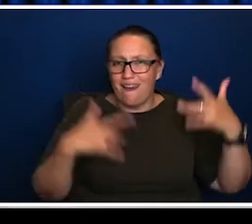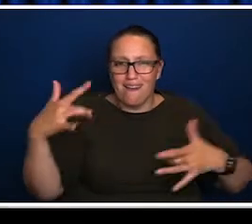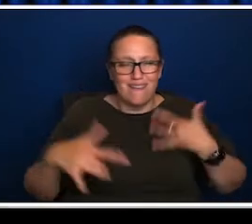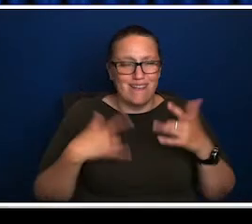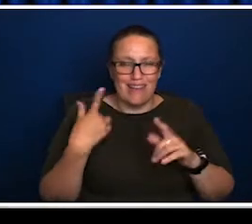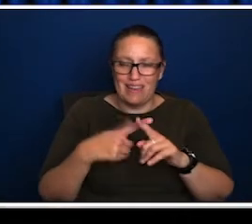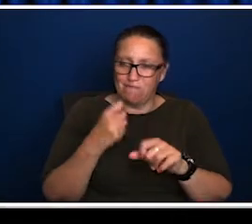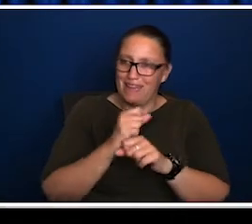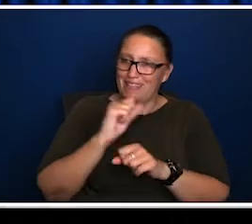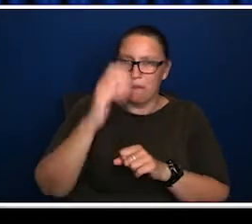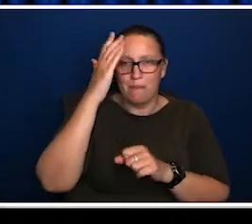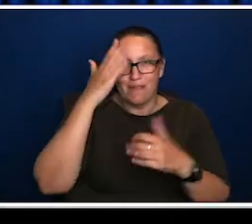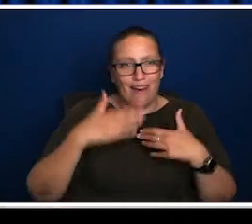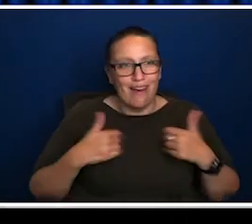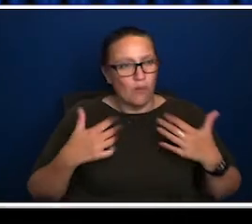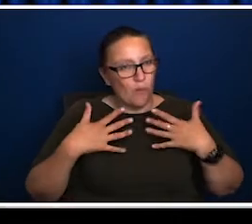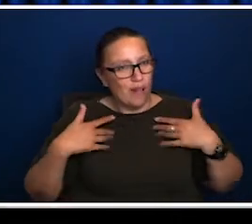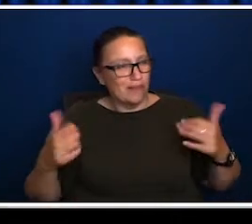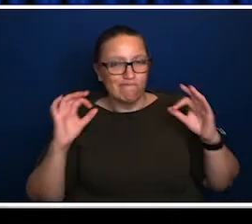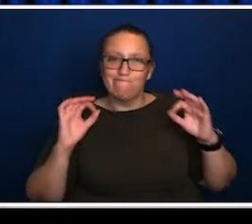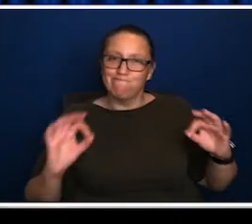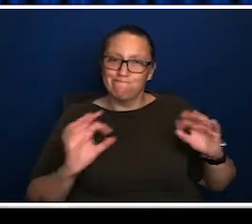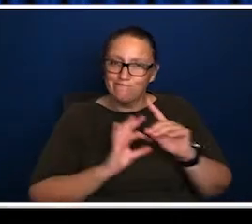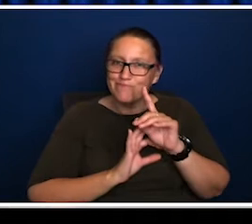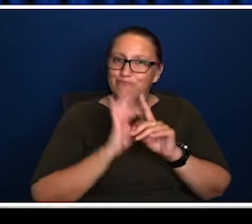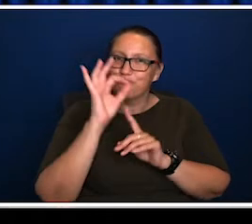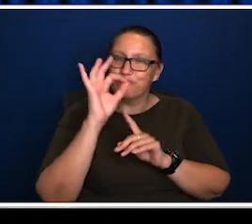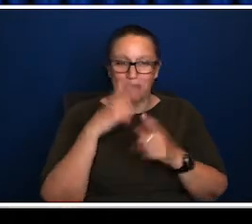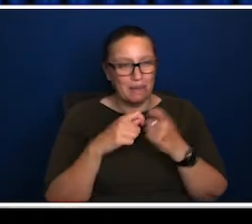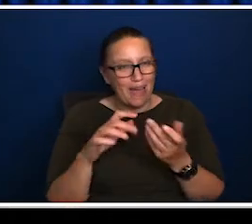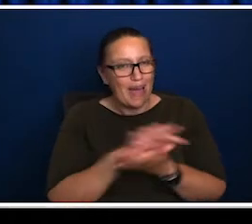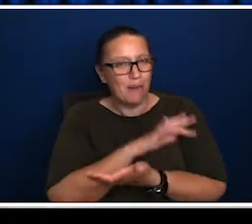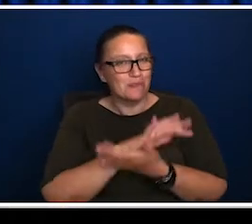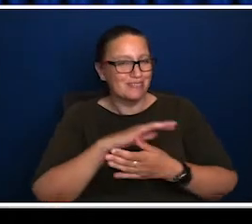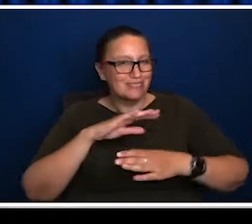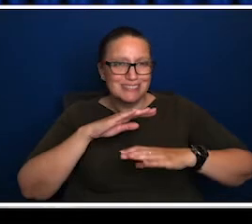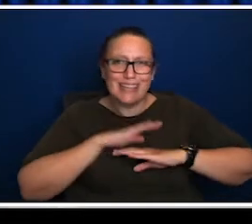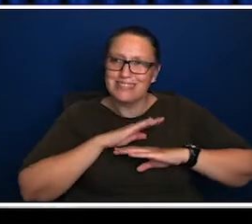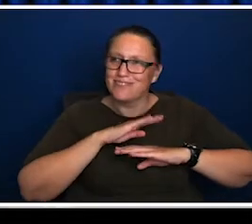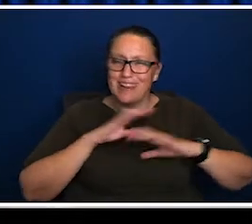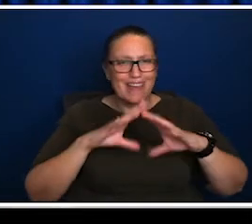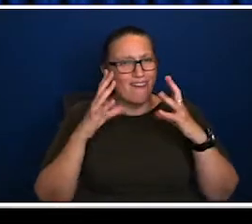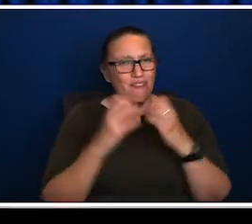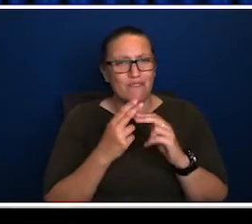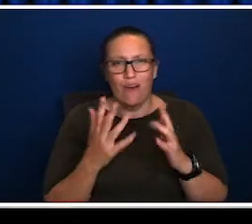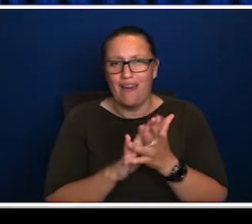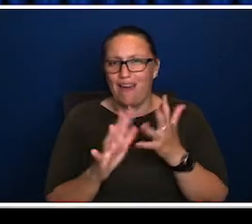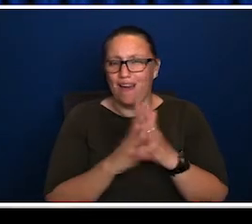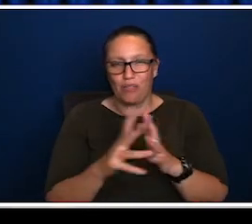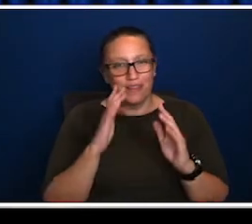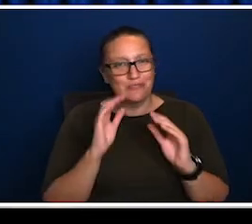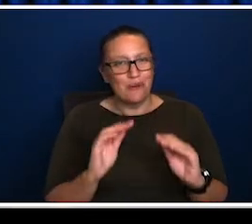it transformed their teaching practice and re-enlivened it and also had an impact on their own, on their wellbeing and their general sense of